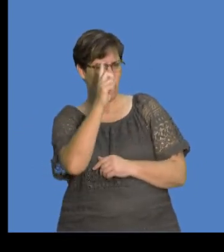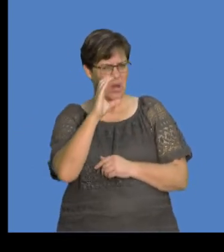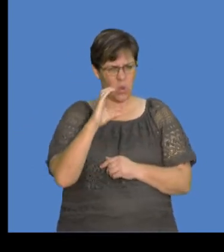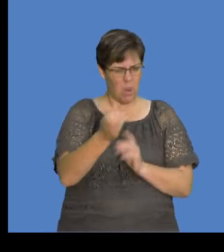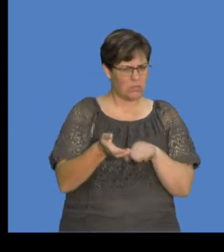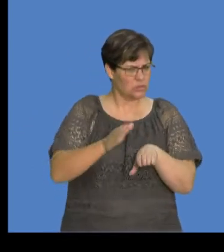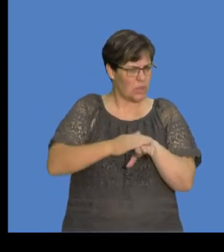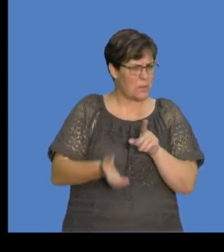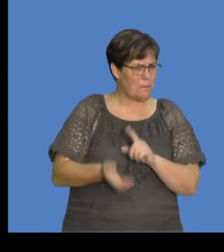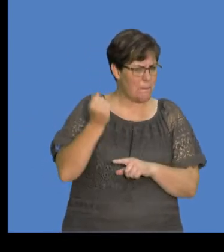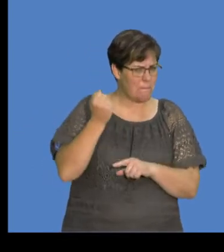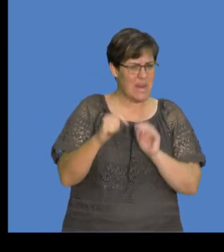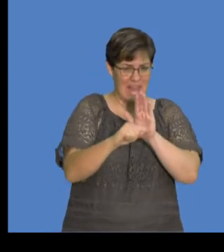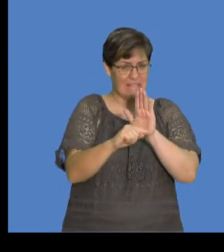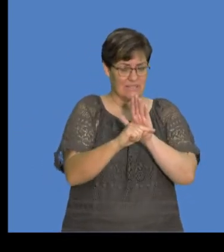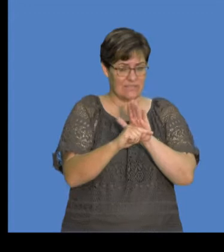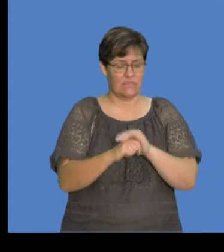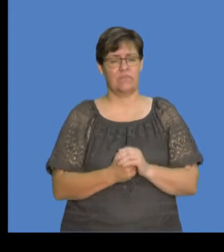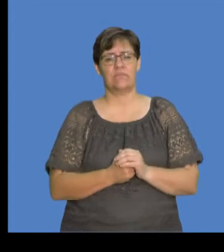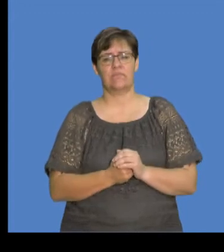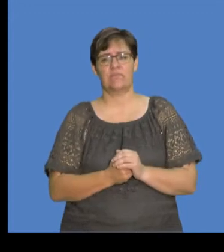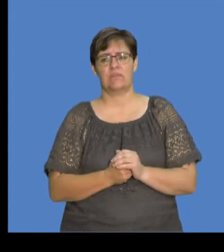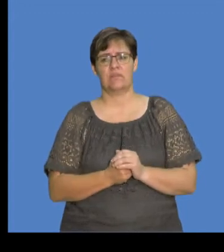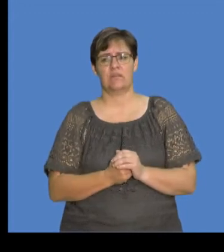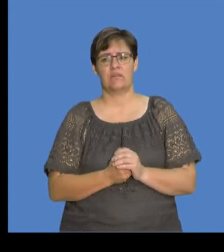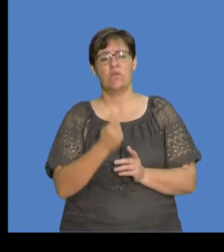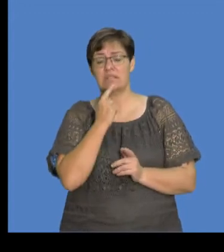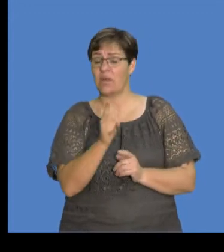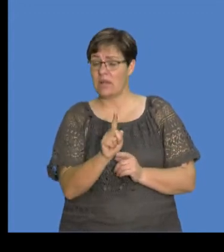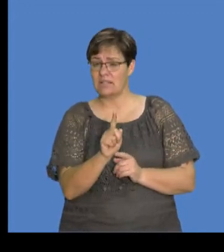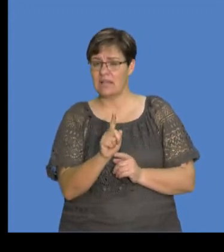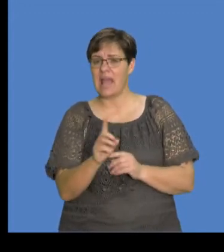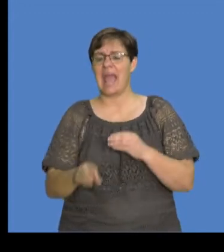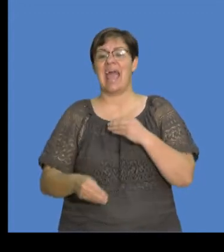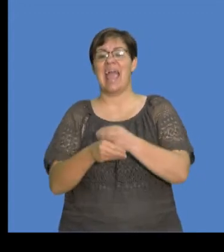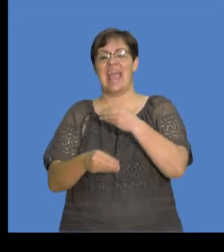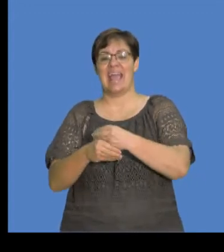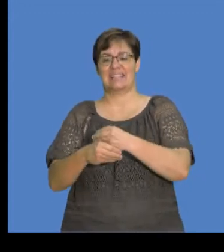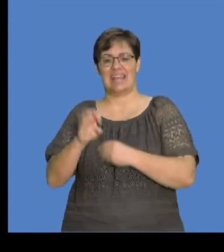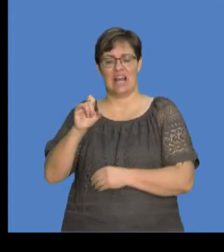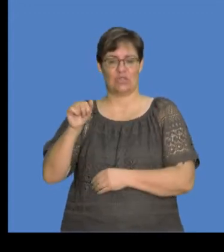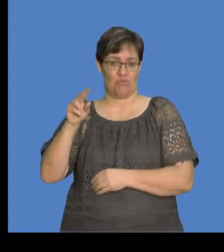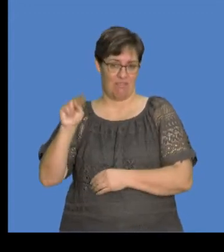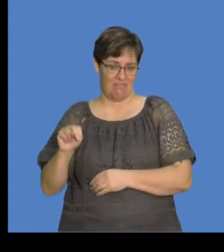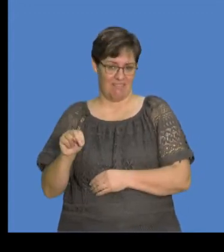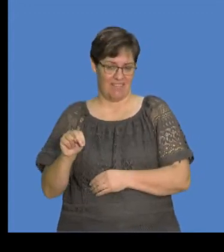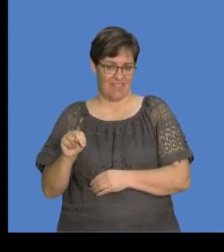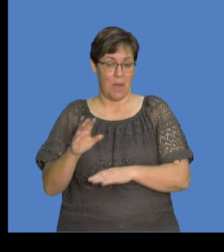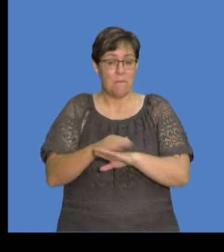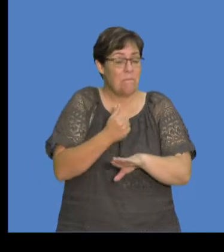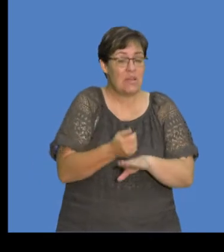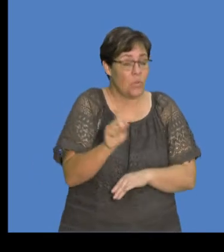a charge of 1 coulomb, all right, a negative 1 coulomb, we are saying we must add a certain number of electrons